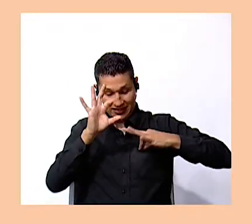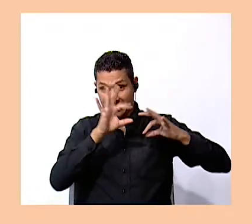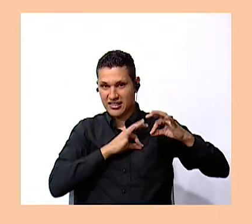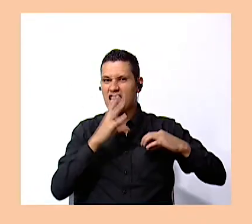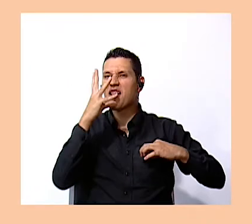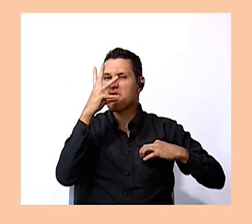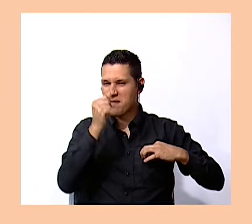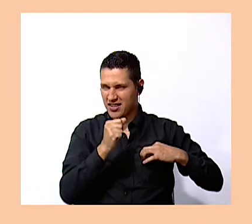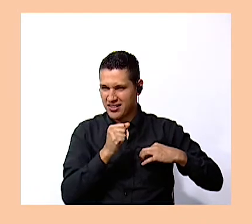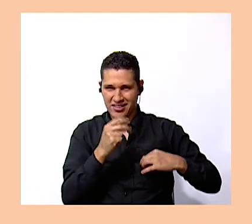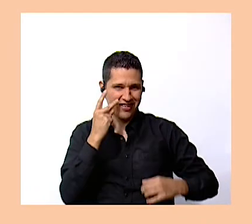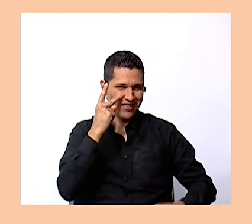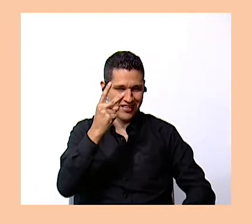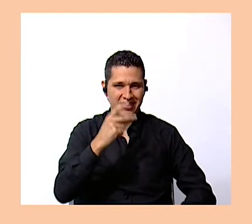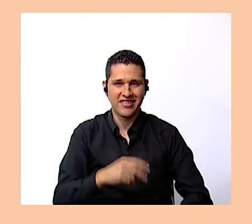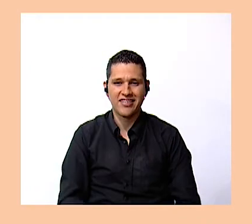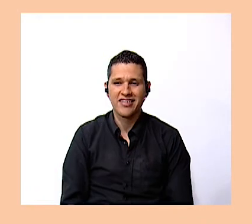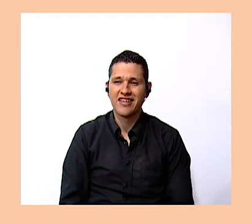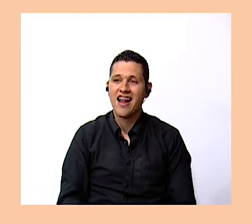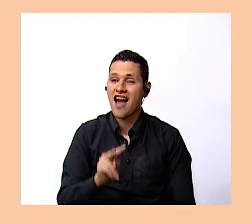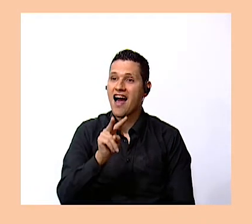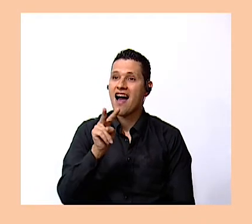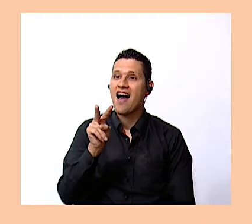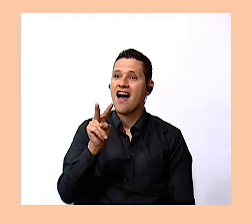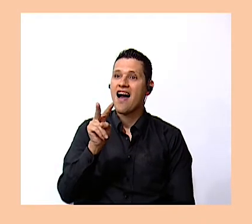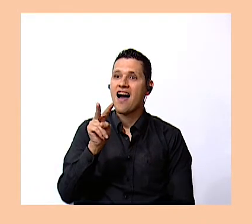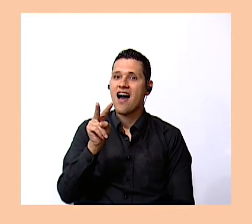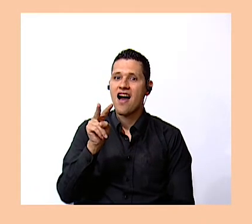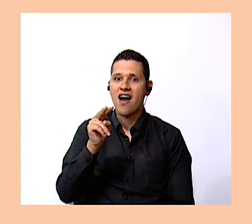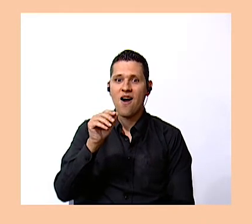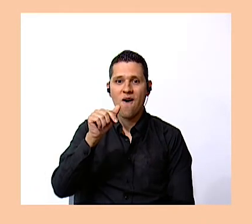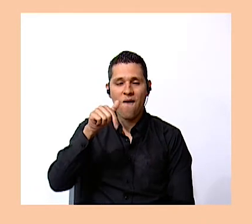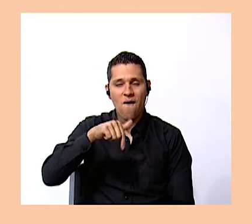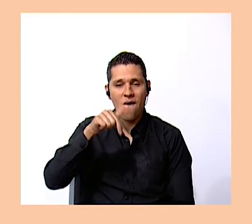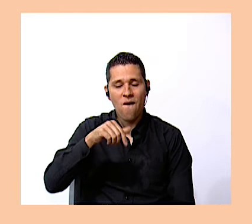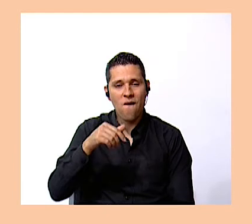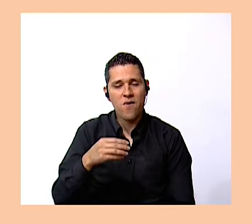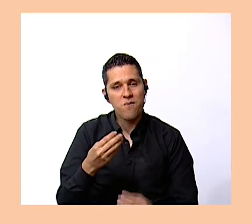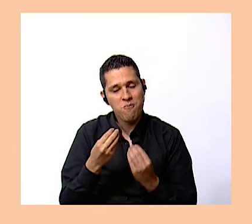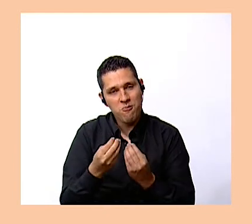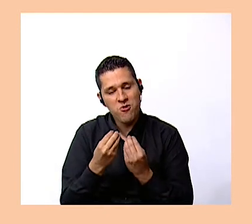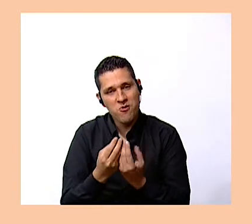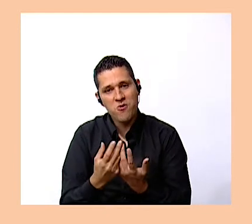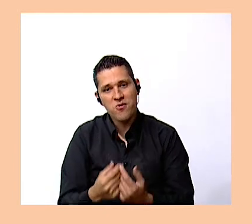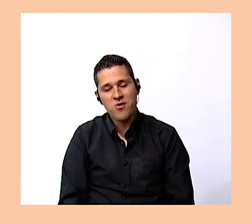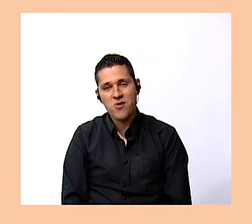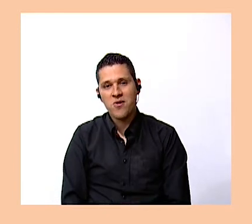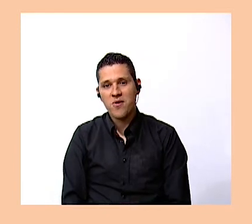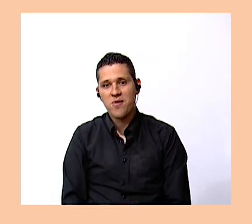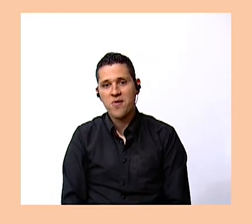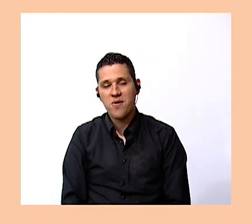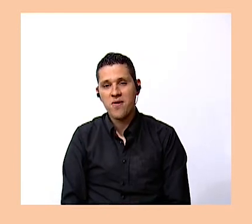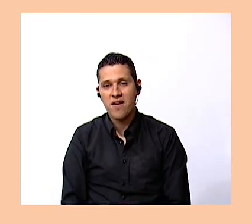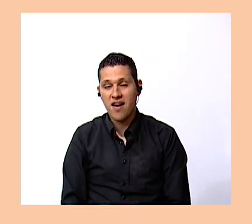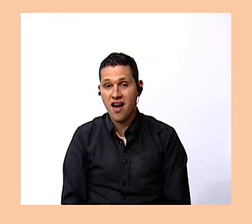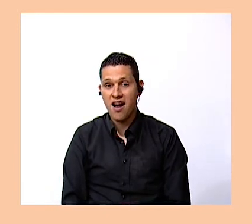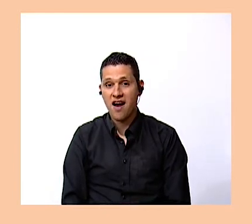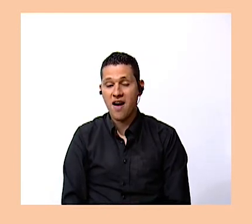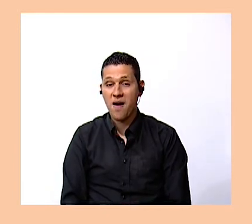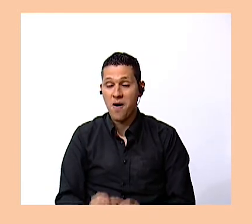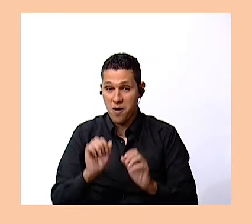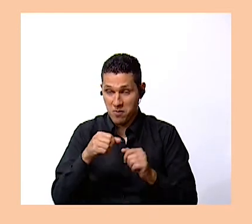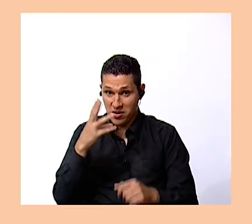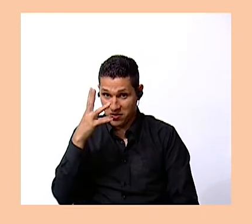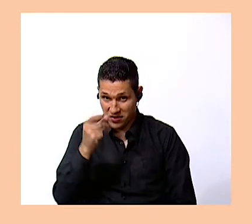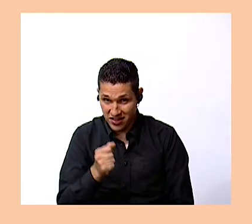okay today we don't have stars we have suns can you count them las puedes contar